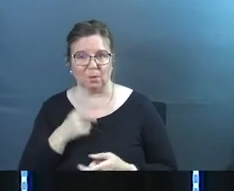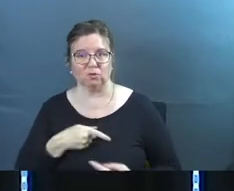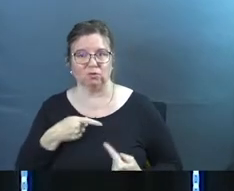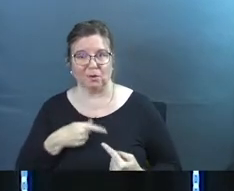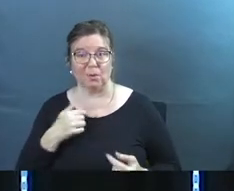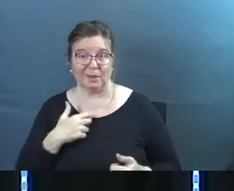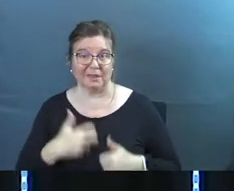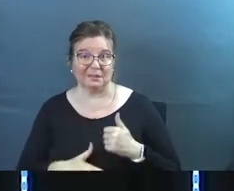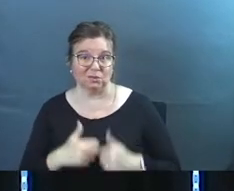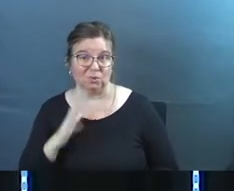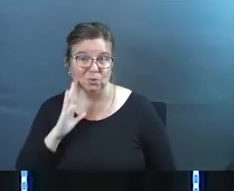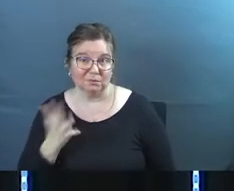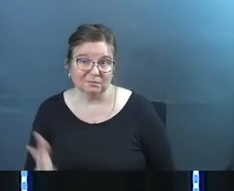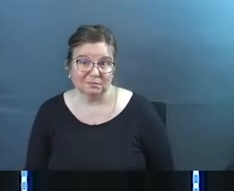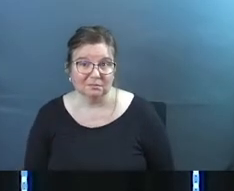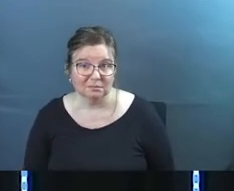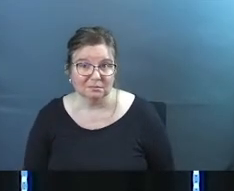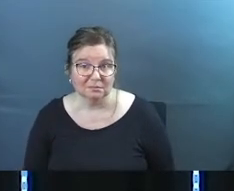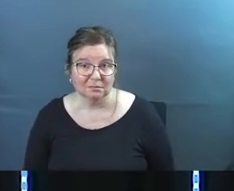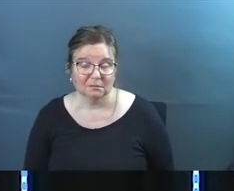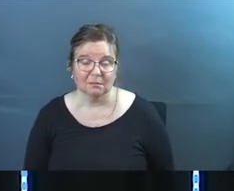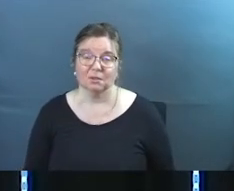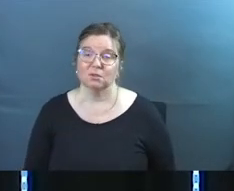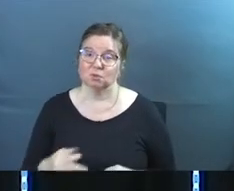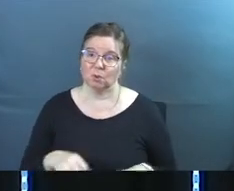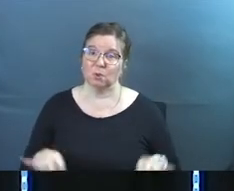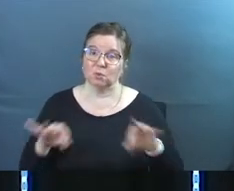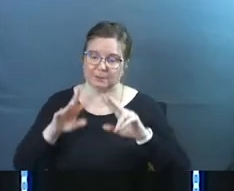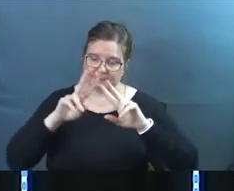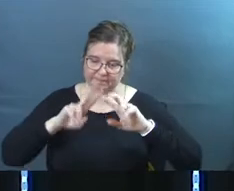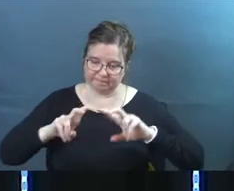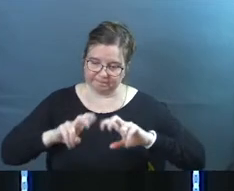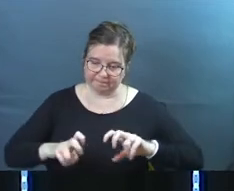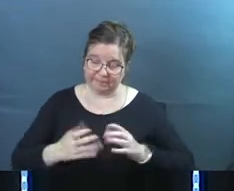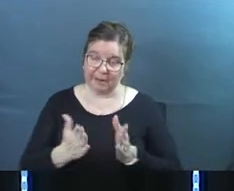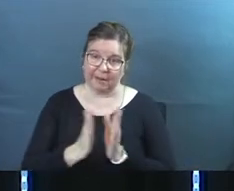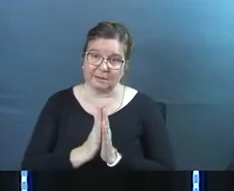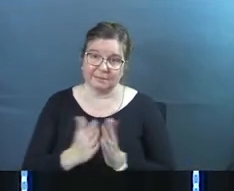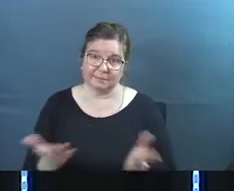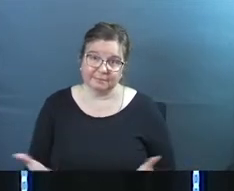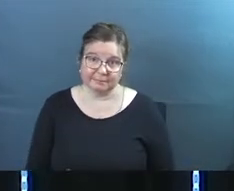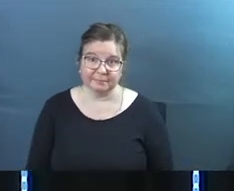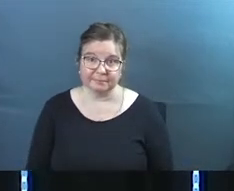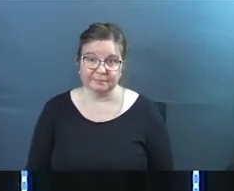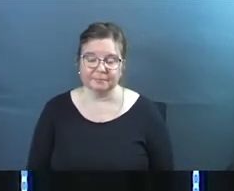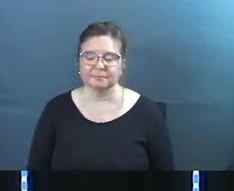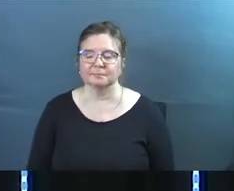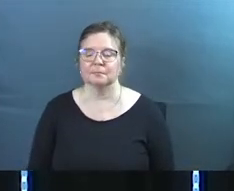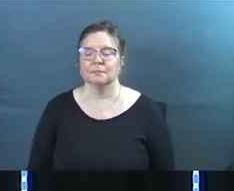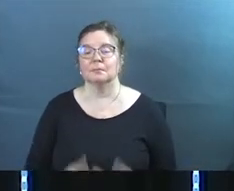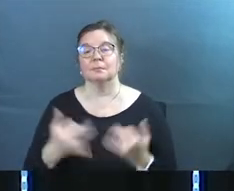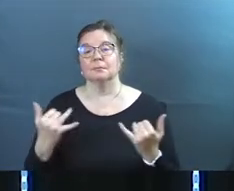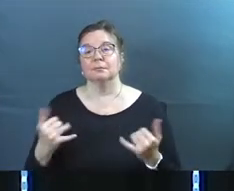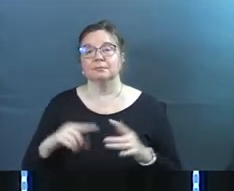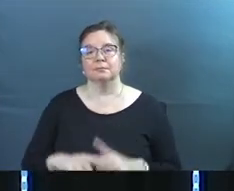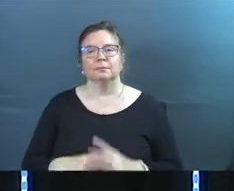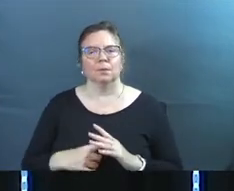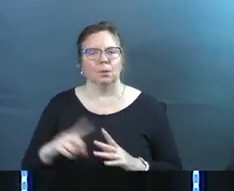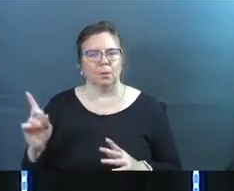with this issue. It's worth asking about. Amen? So here's where we're going to start.